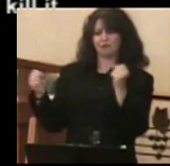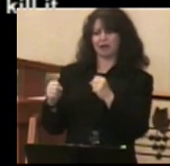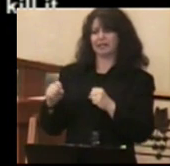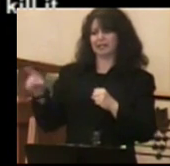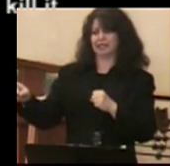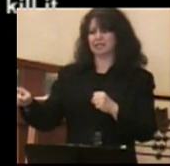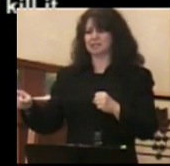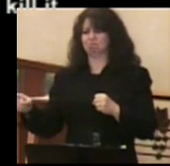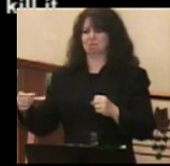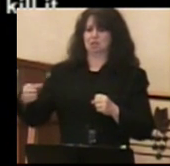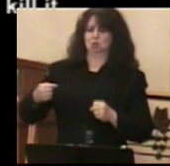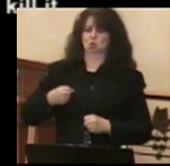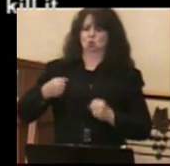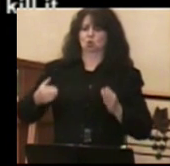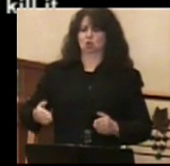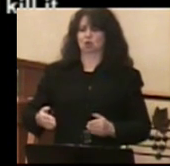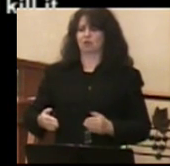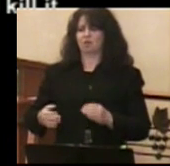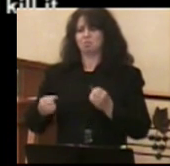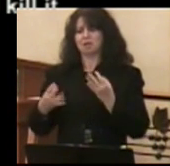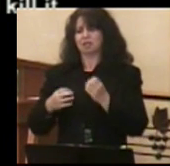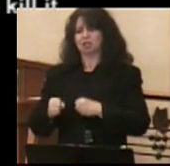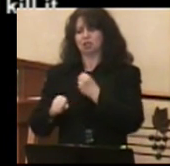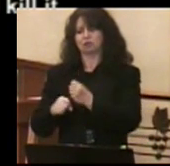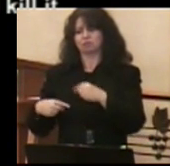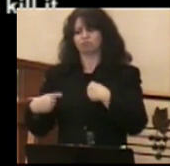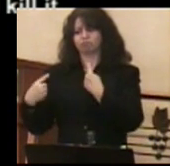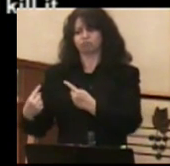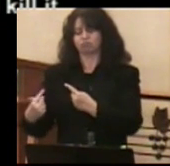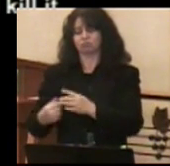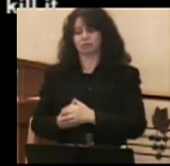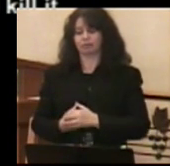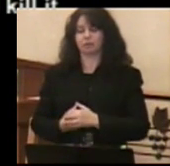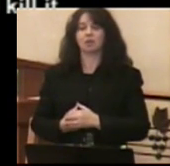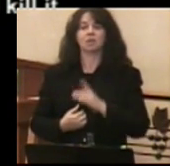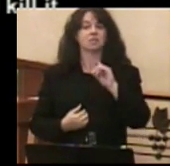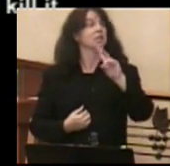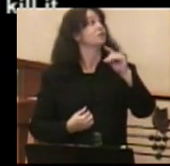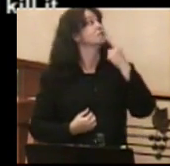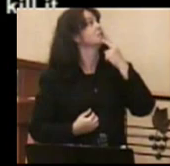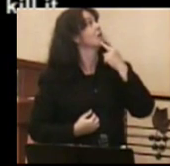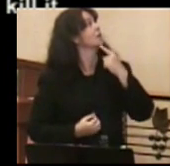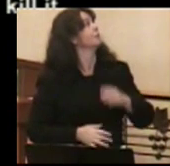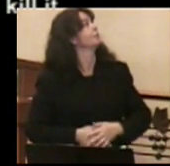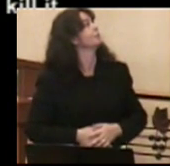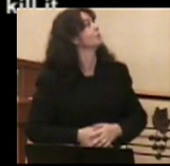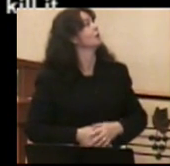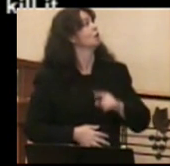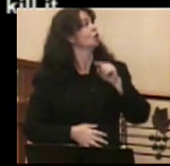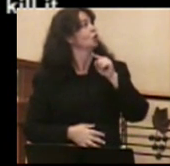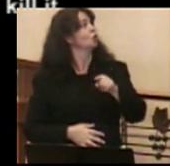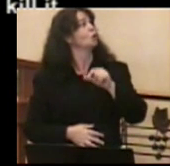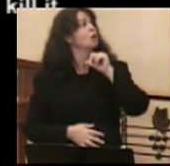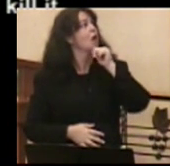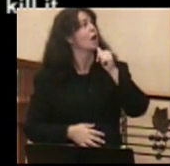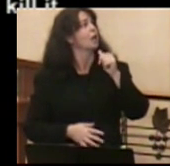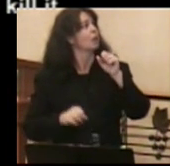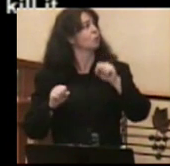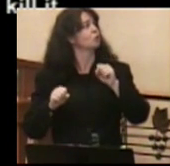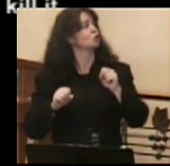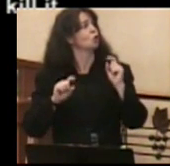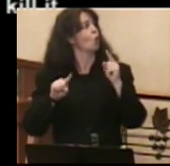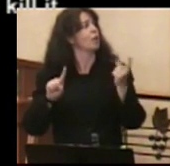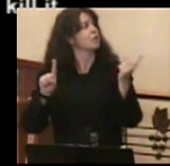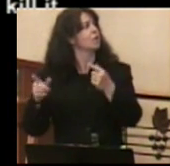warrior from his youth. But David said to Saul, I just teach you, Lord God, and